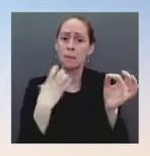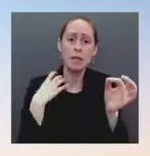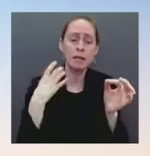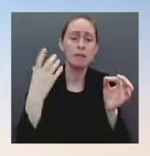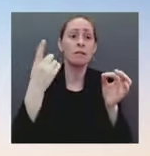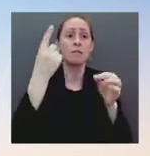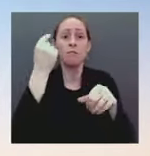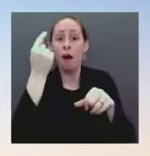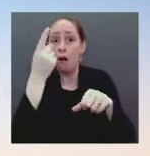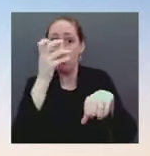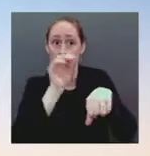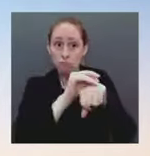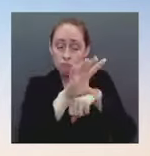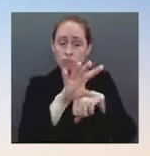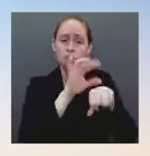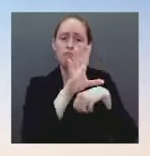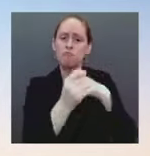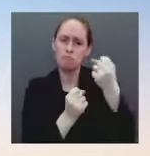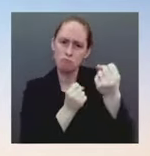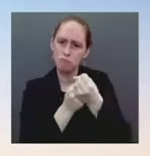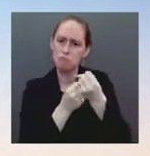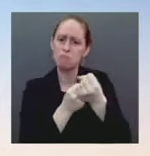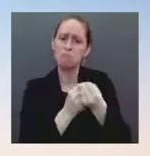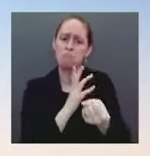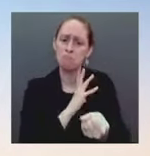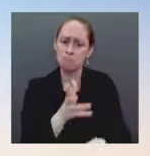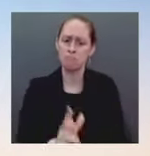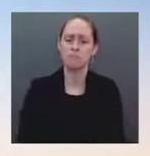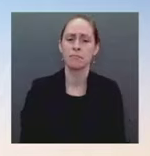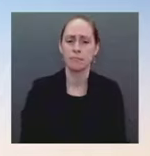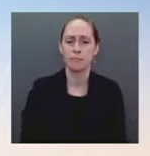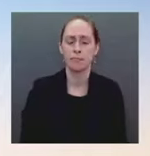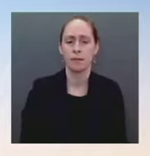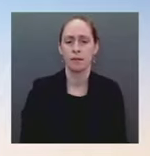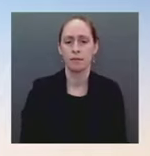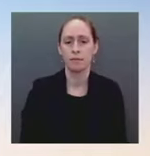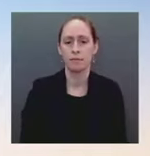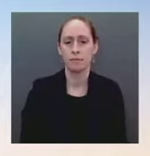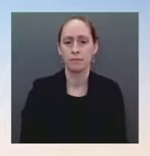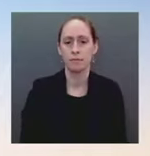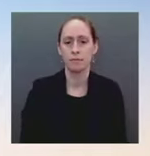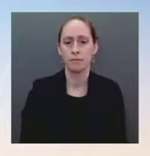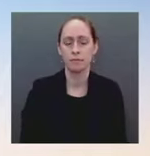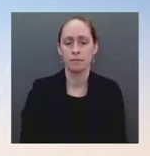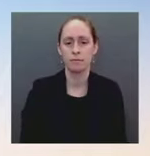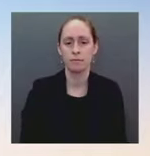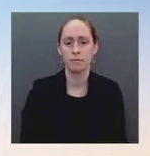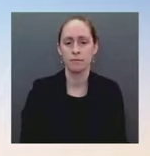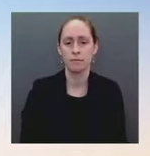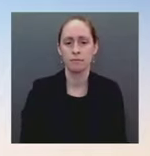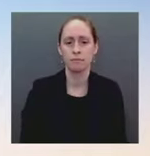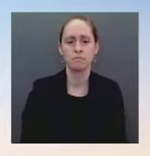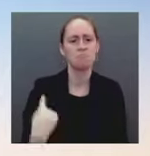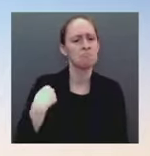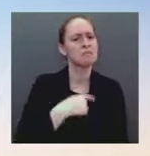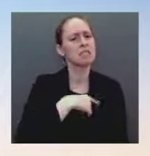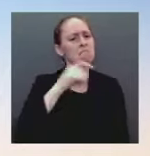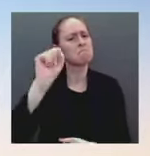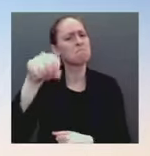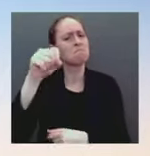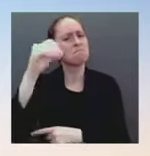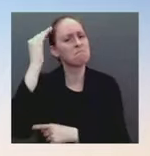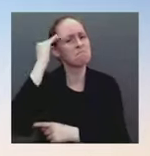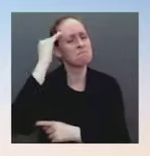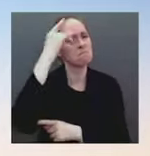.S. citizens overseas. Additionally, we expect the PRC to ensure the safety and well-being of our athletes. They have our full support. We are 100